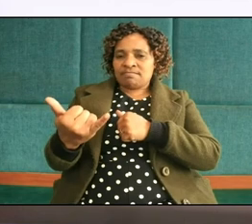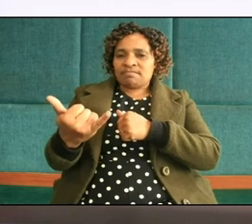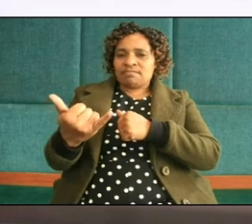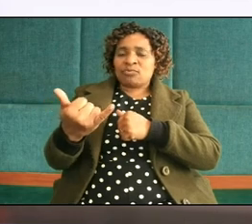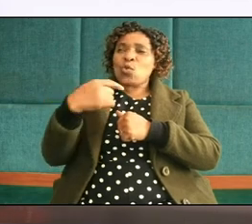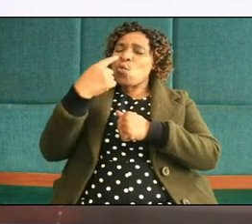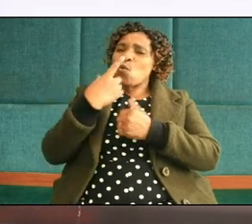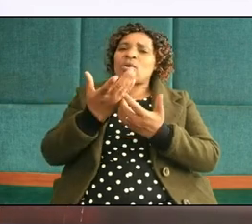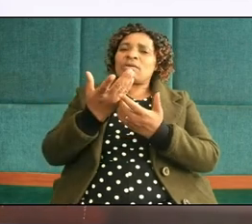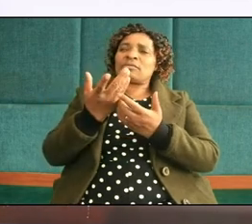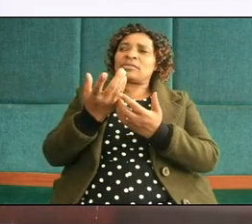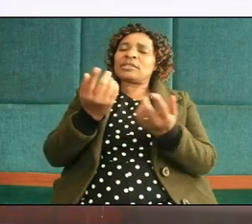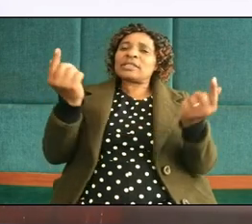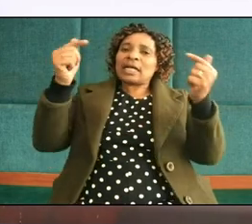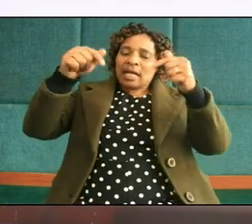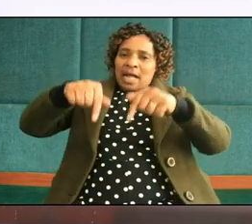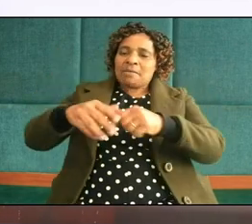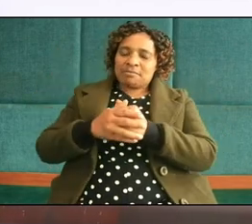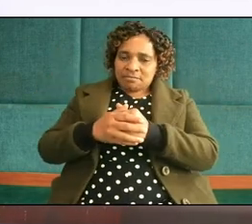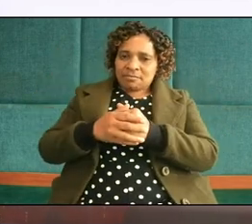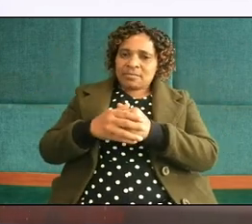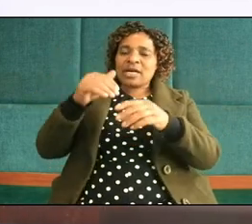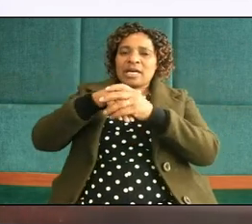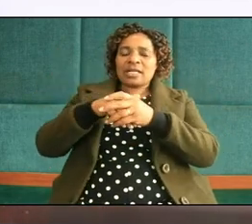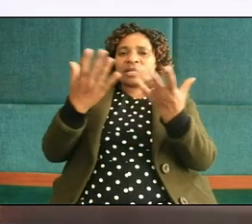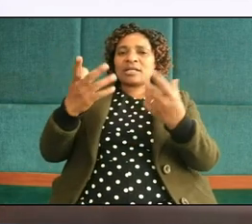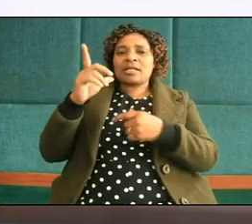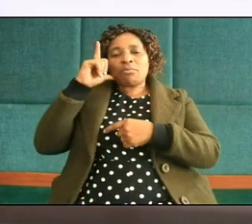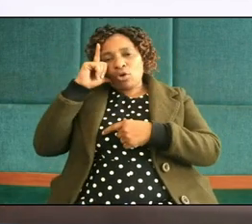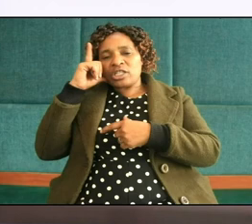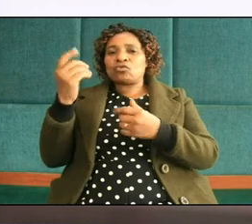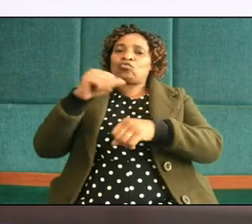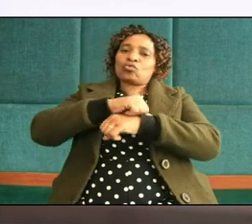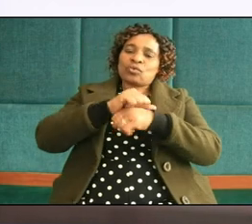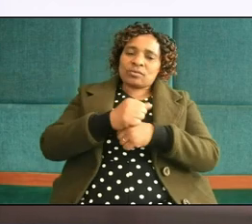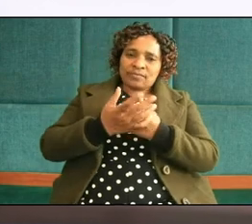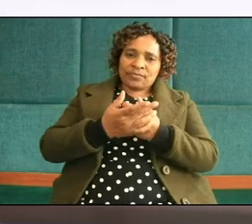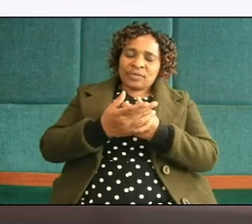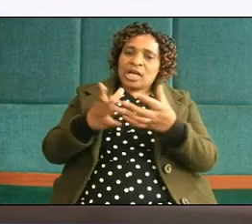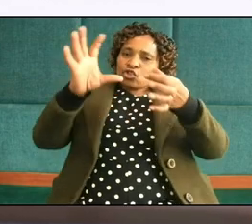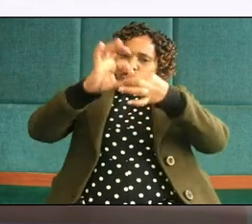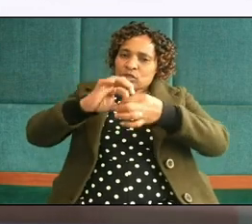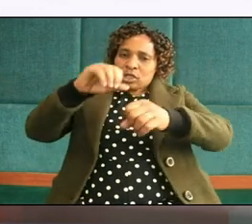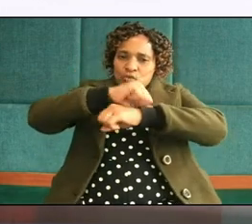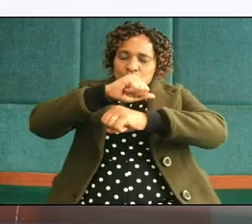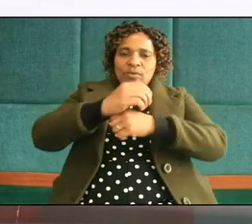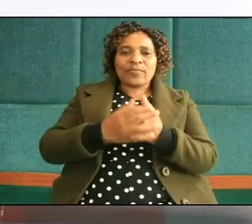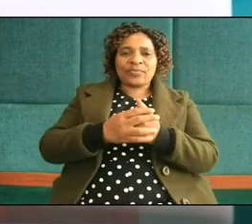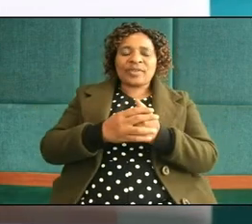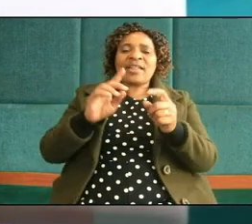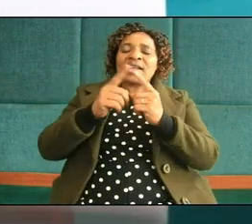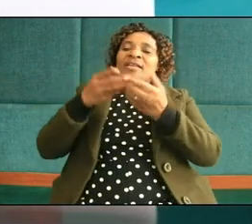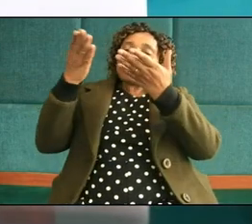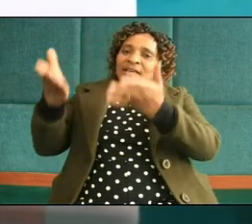who has come recently to the dormitory he has joined a school and there